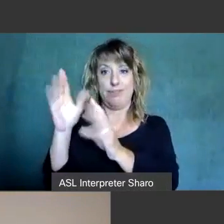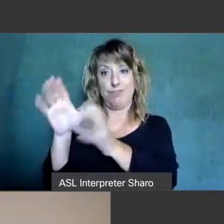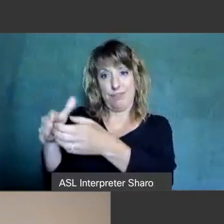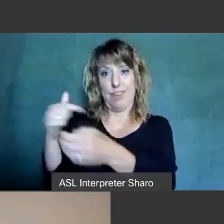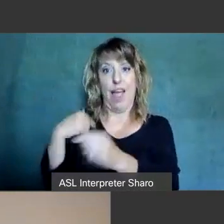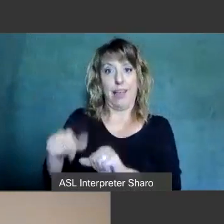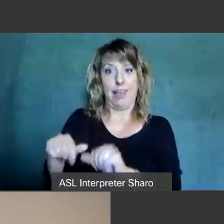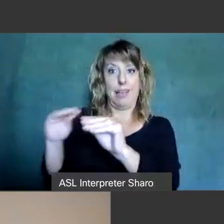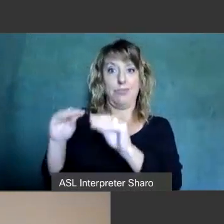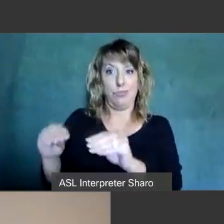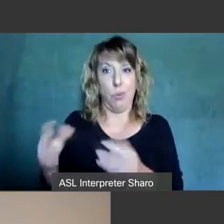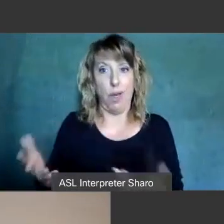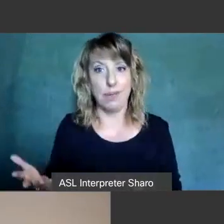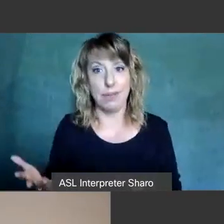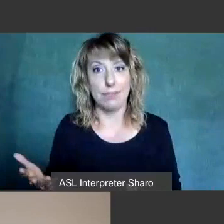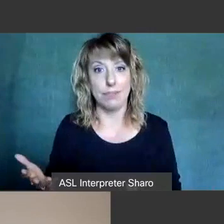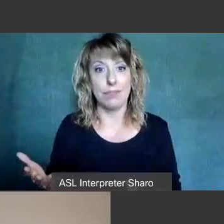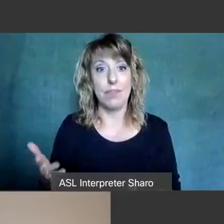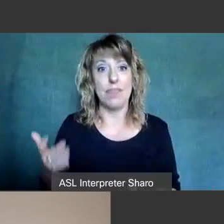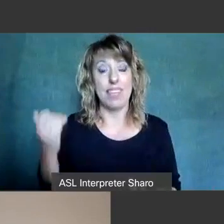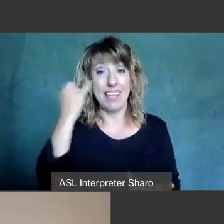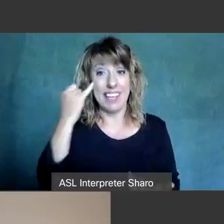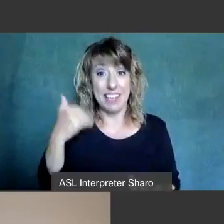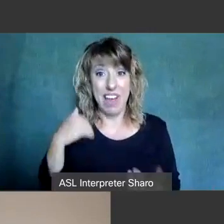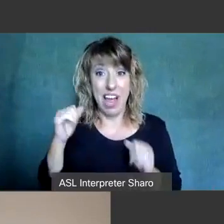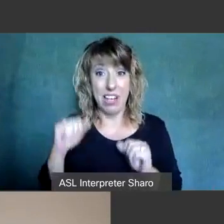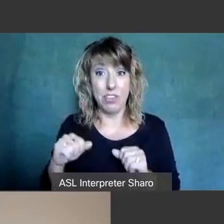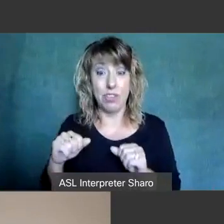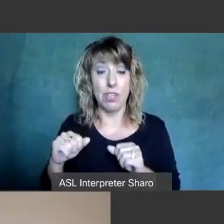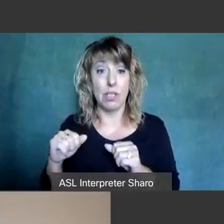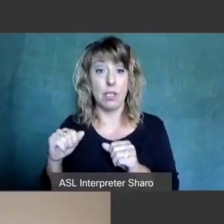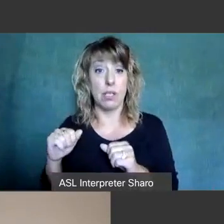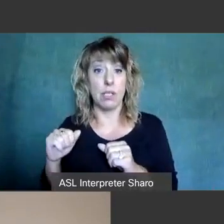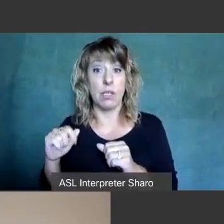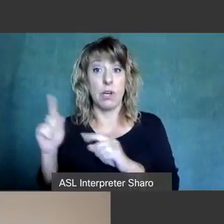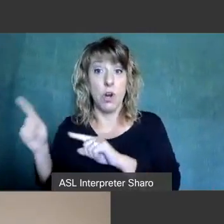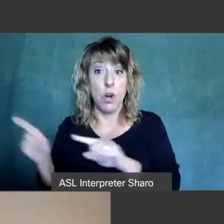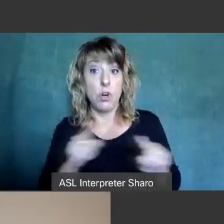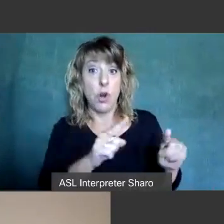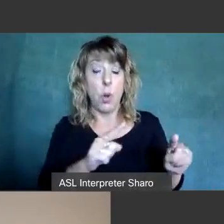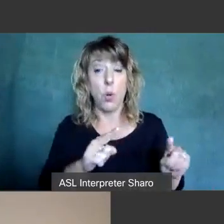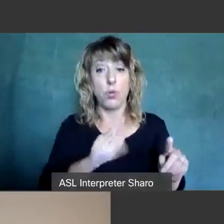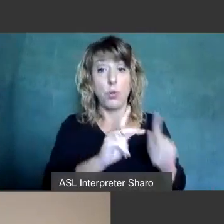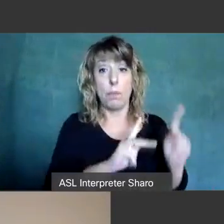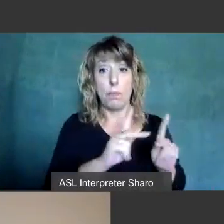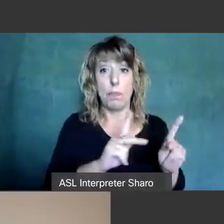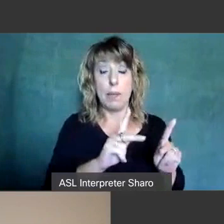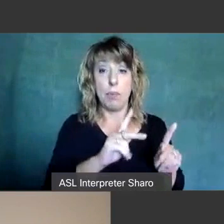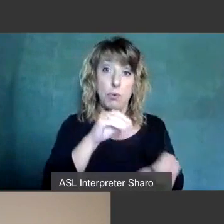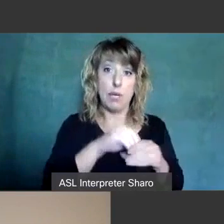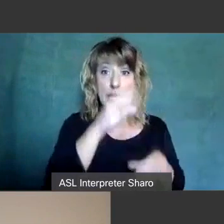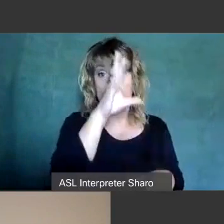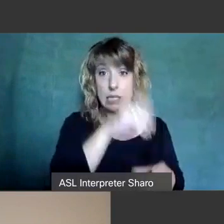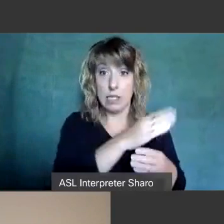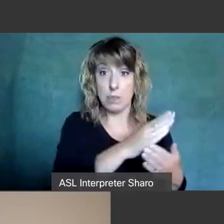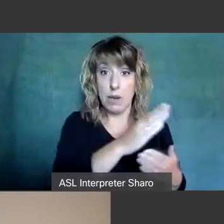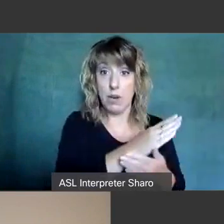um if i could then go to people on the spectrum and say this is what you should do when you see a show of